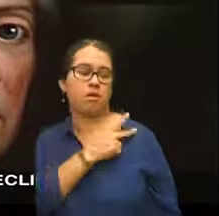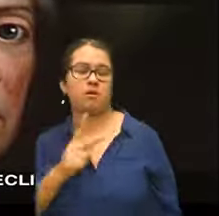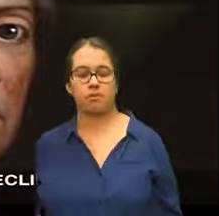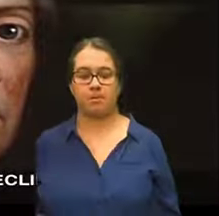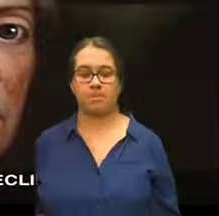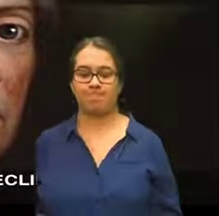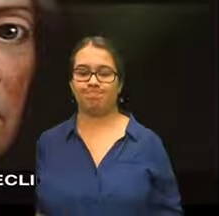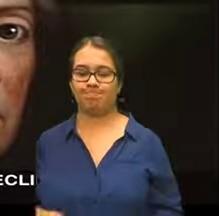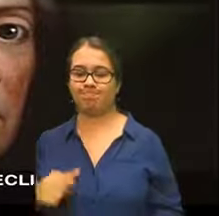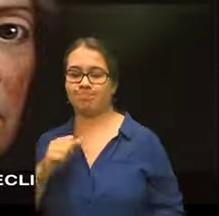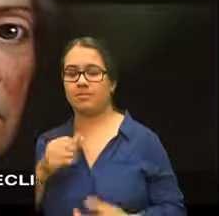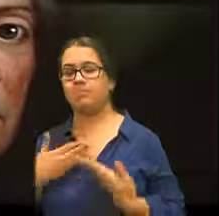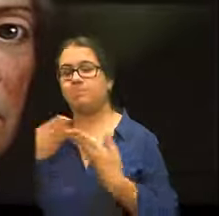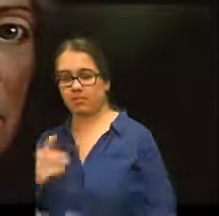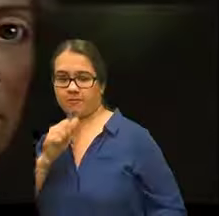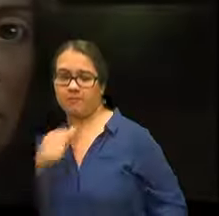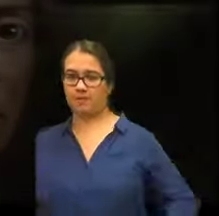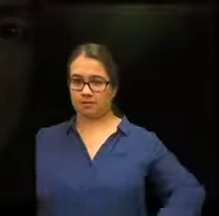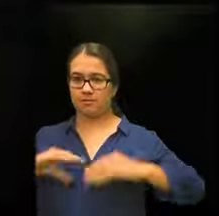curtly declined the offer